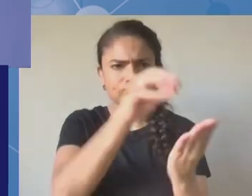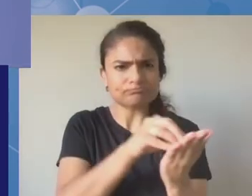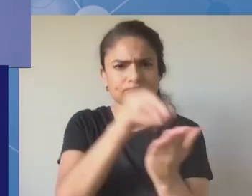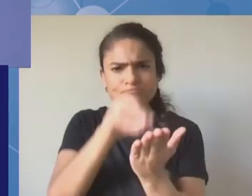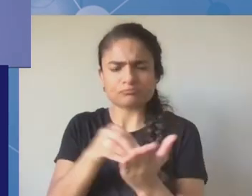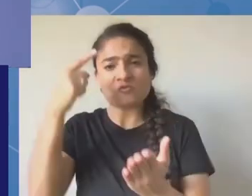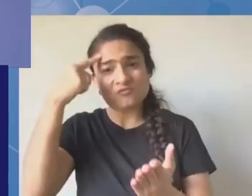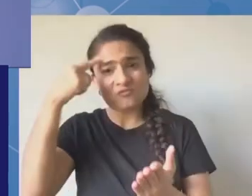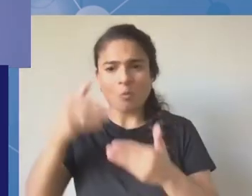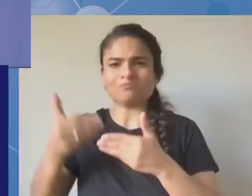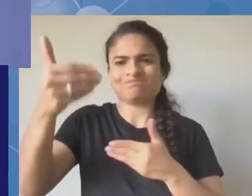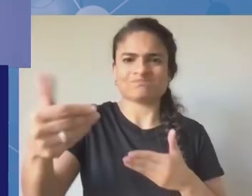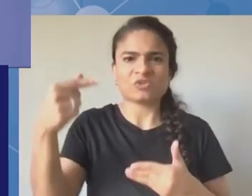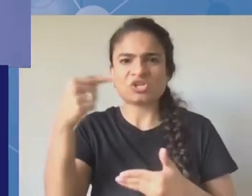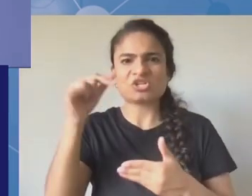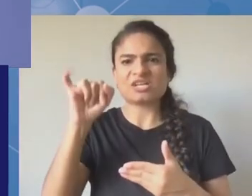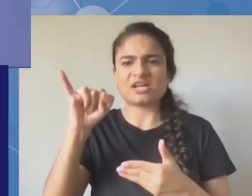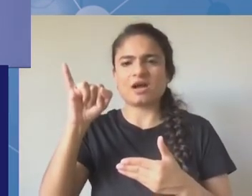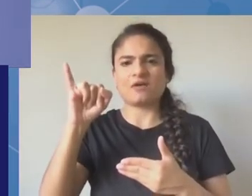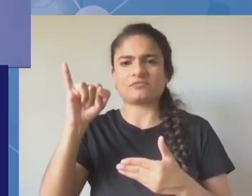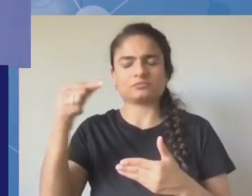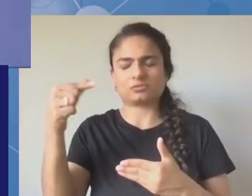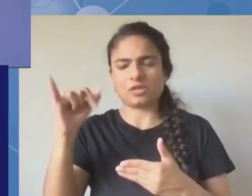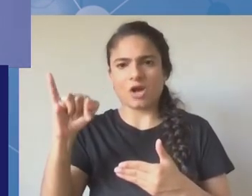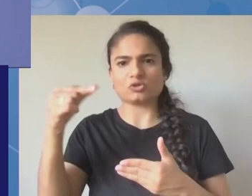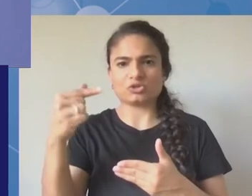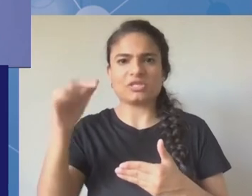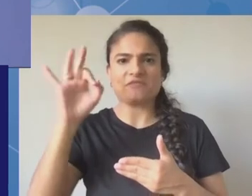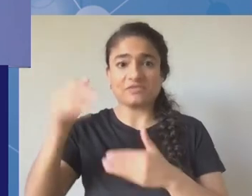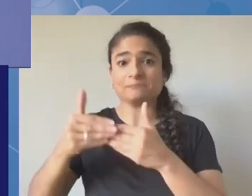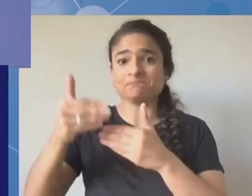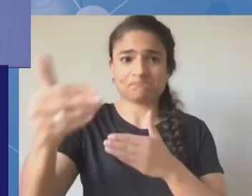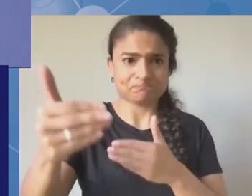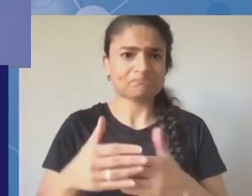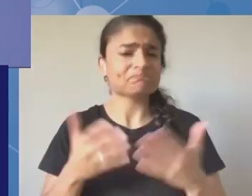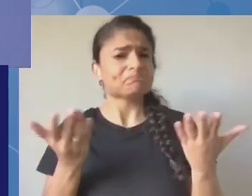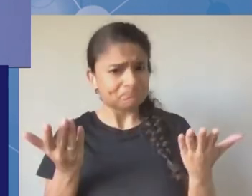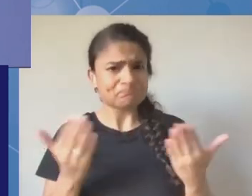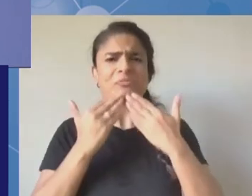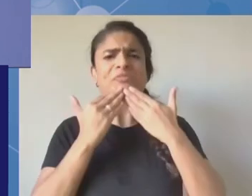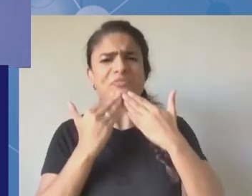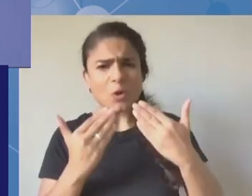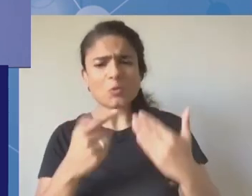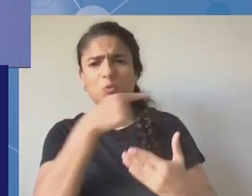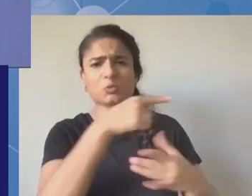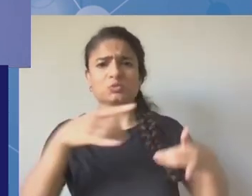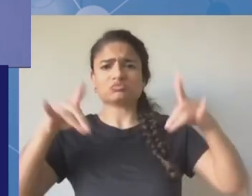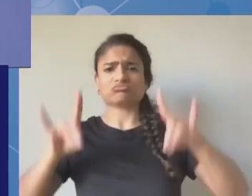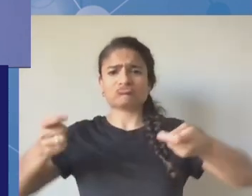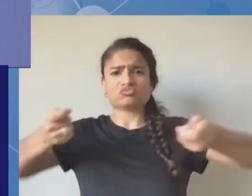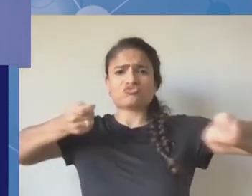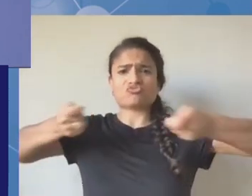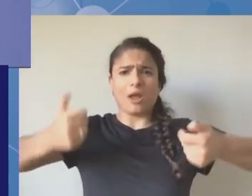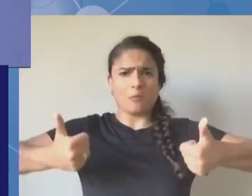chair that has been a force of the nature for the igf and will continue i'm sure to lend